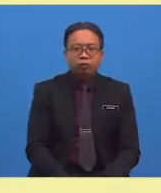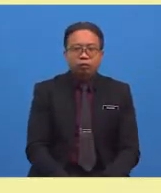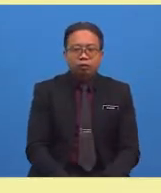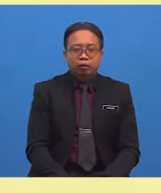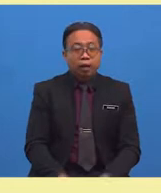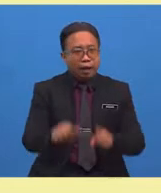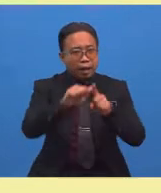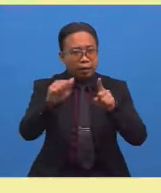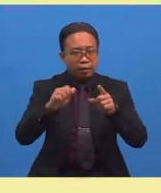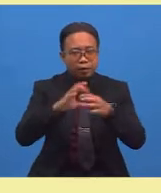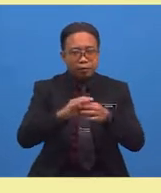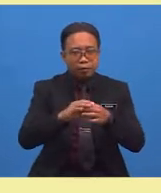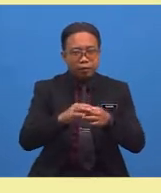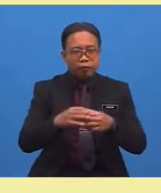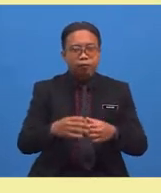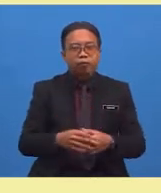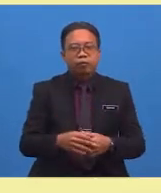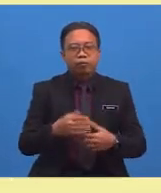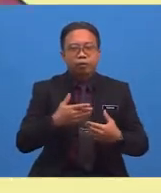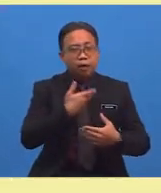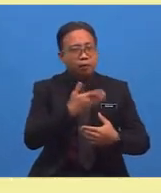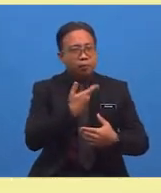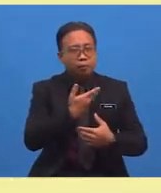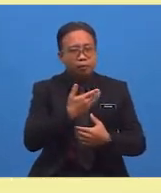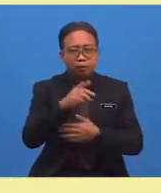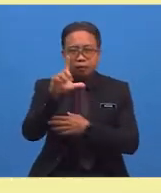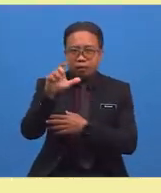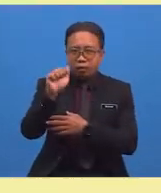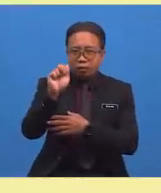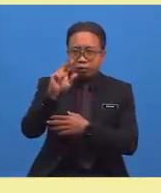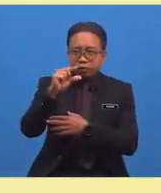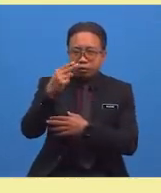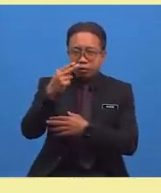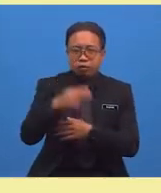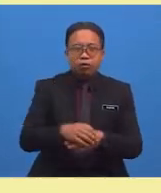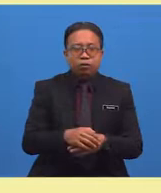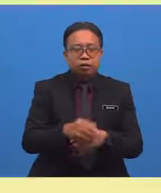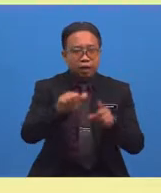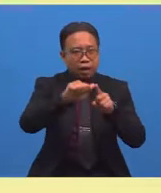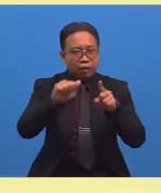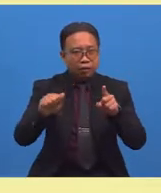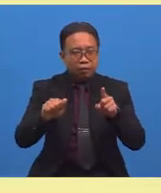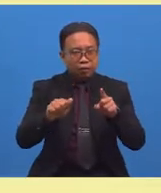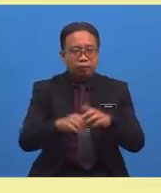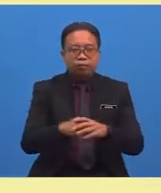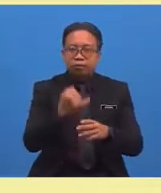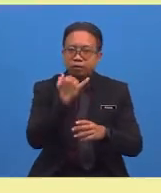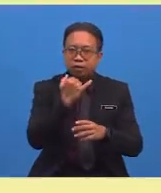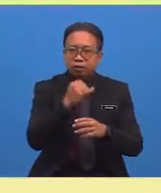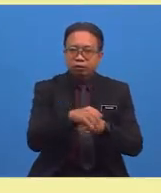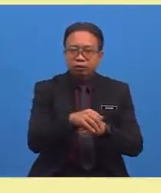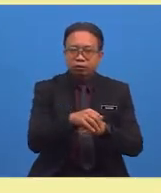next one. The antonym of love is cry. So, the odd one out is...